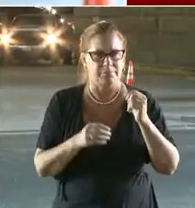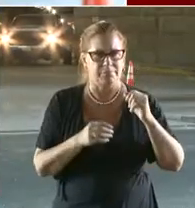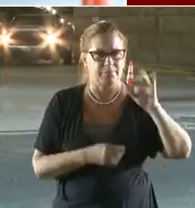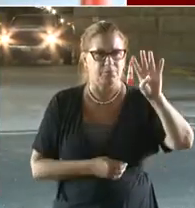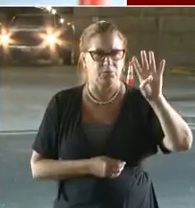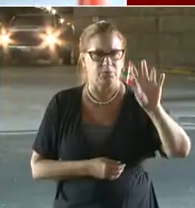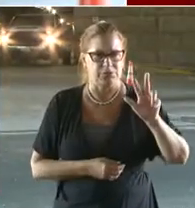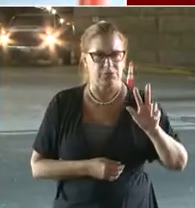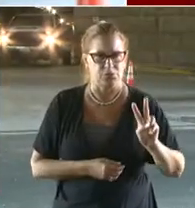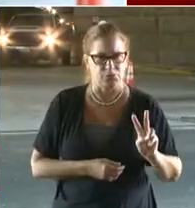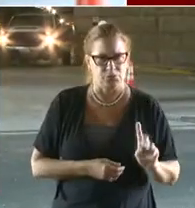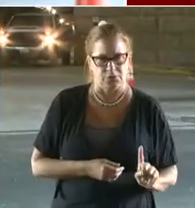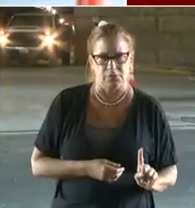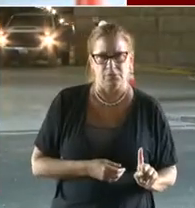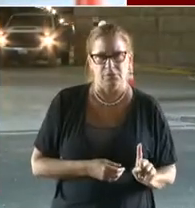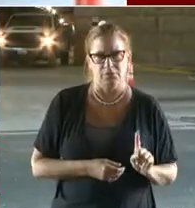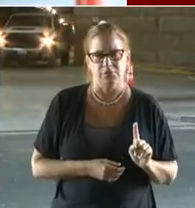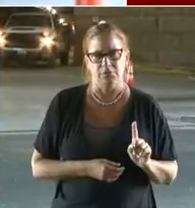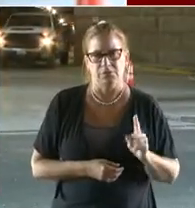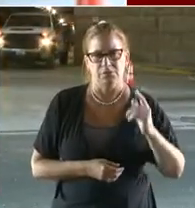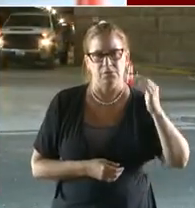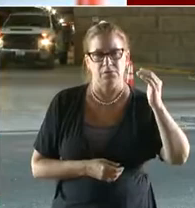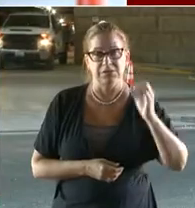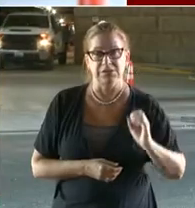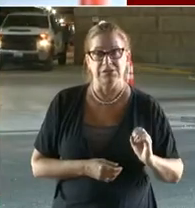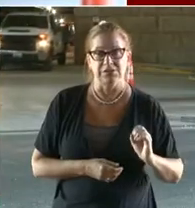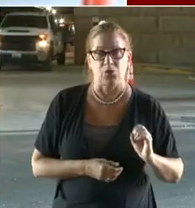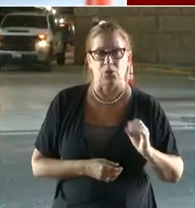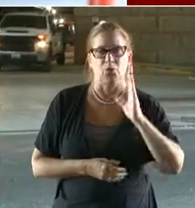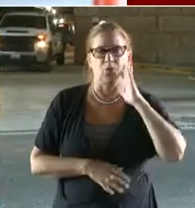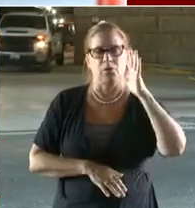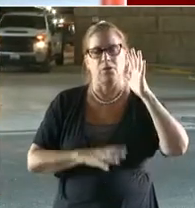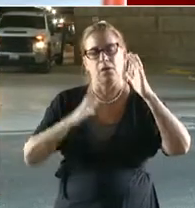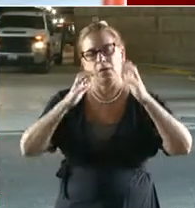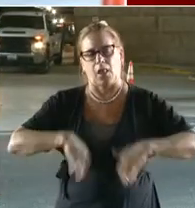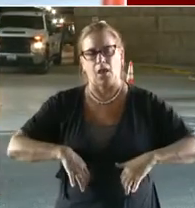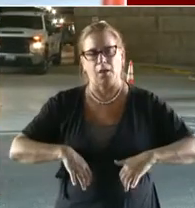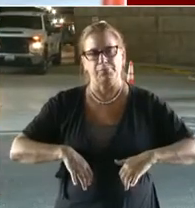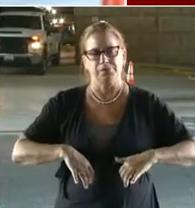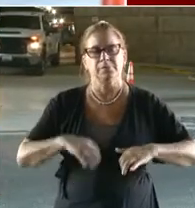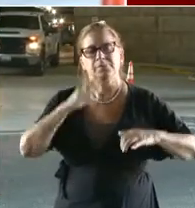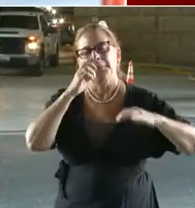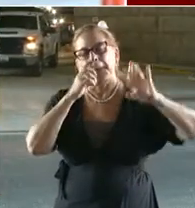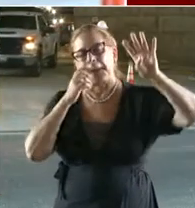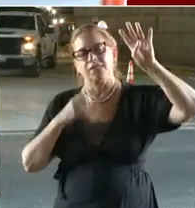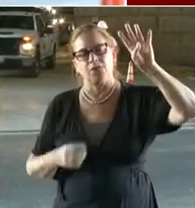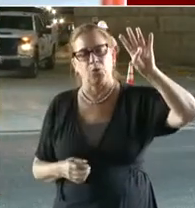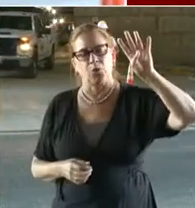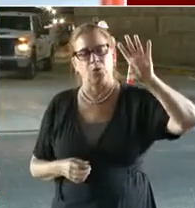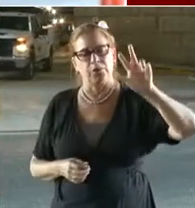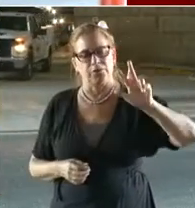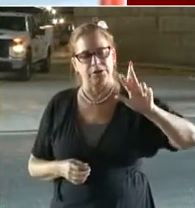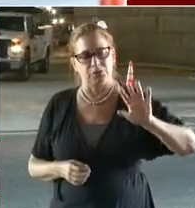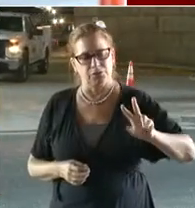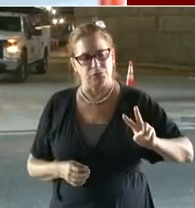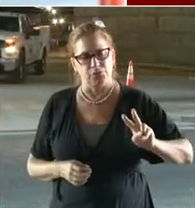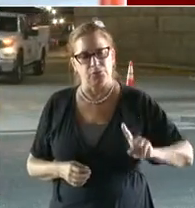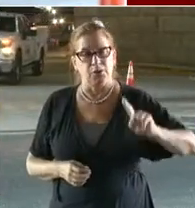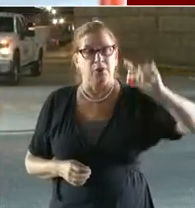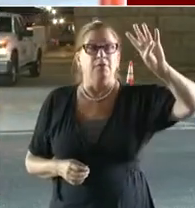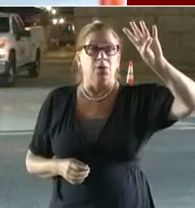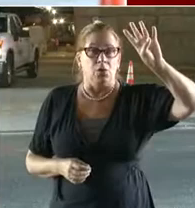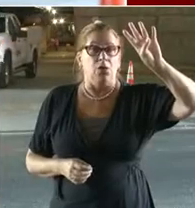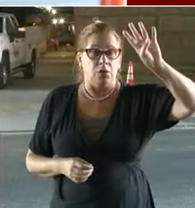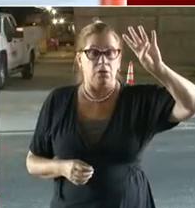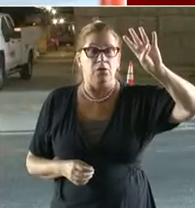bridge, it collapsed. One, you close it for a vehicle or any transportation purposes. Two is serious,